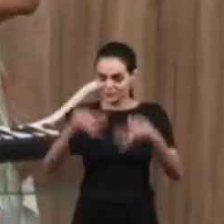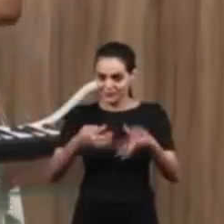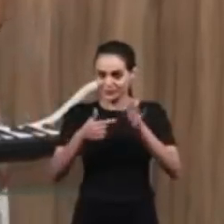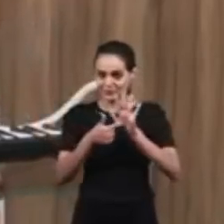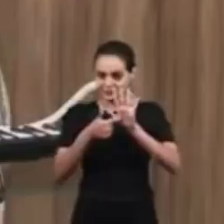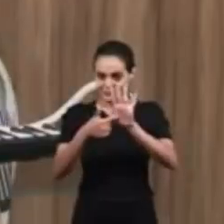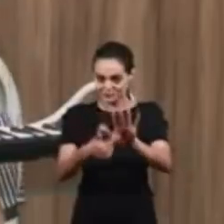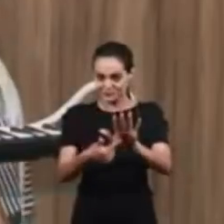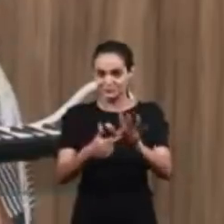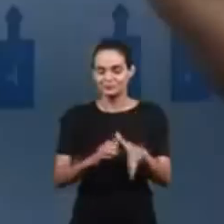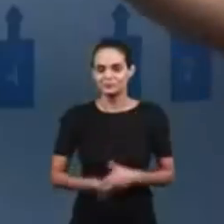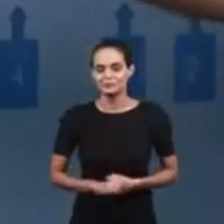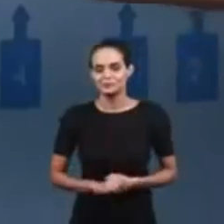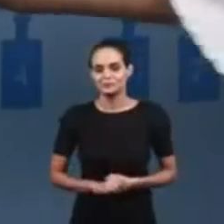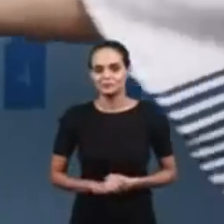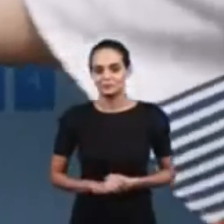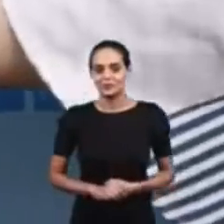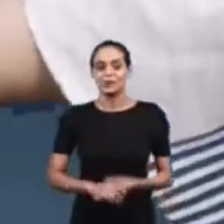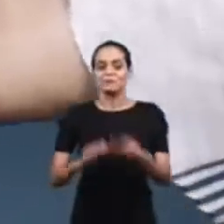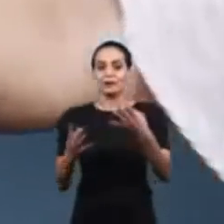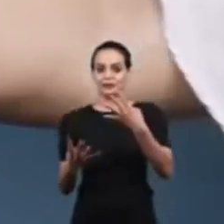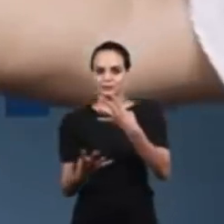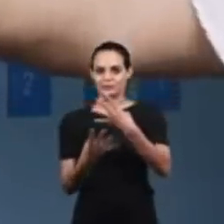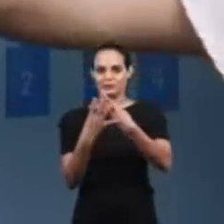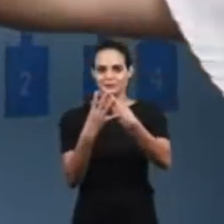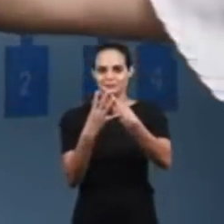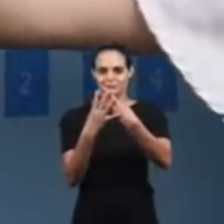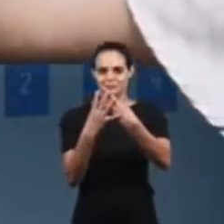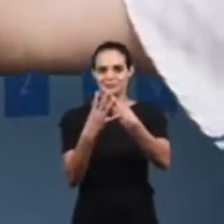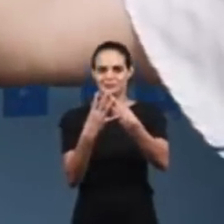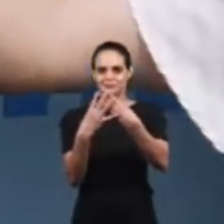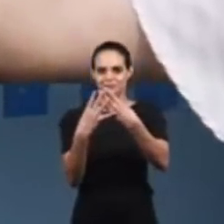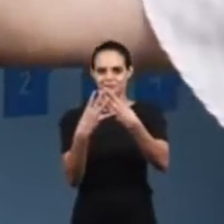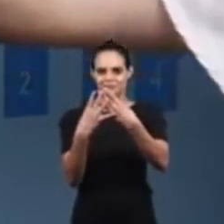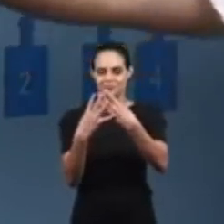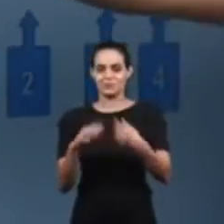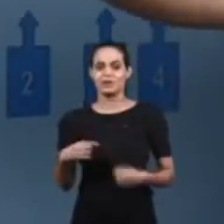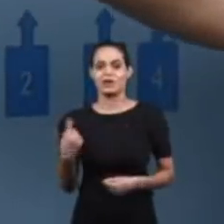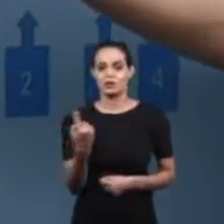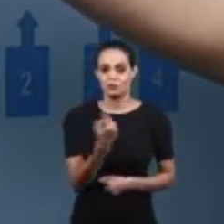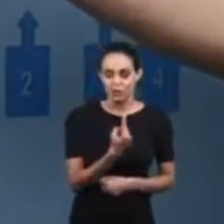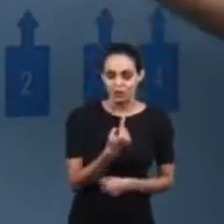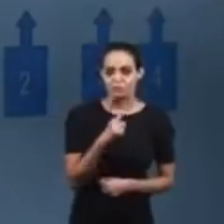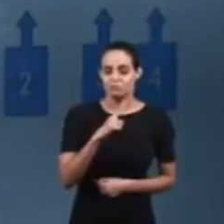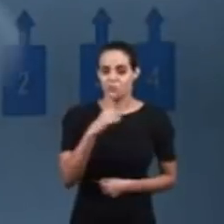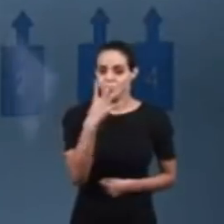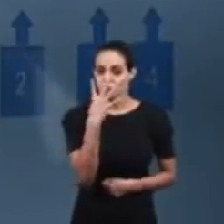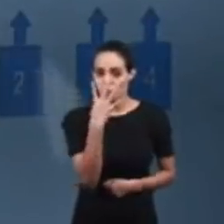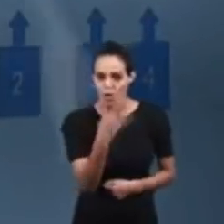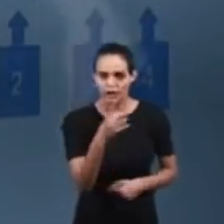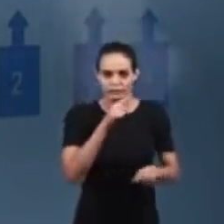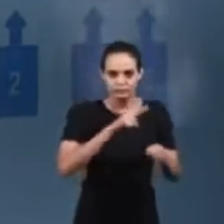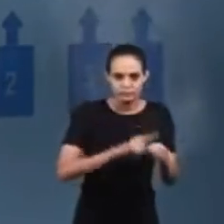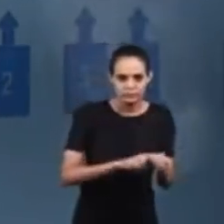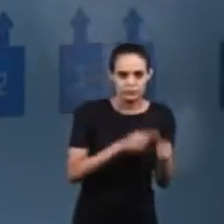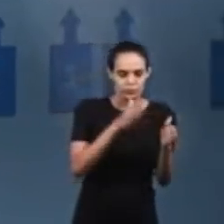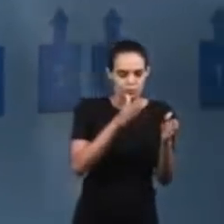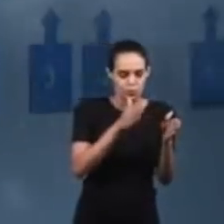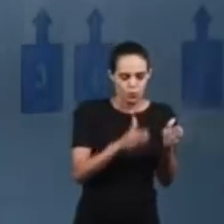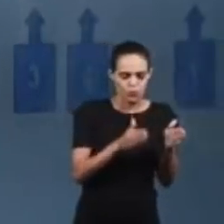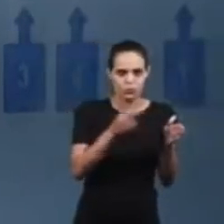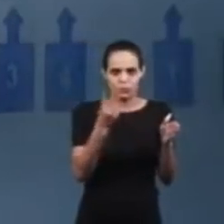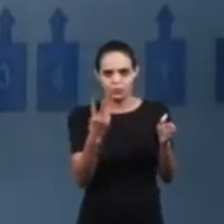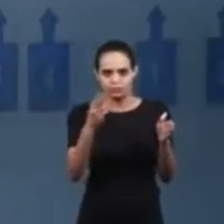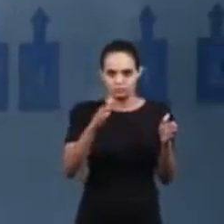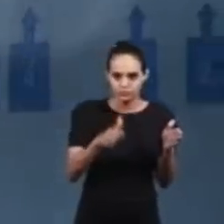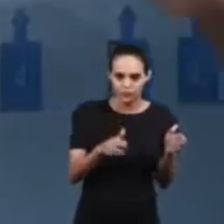quaternary compass which means four tempos for each compass. Then we'll have the